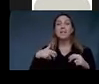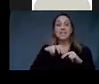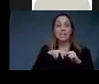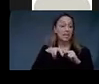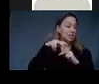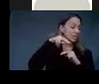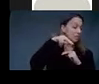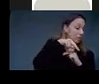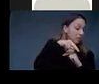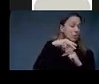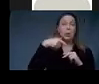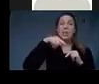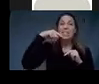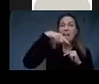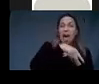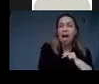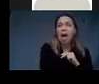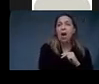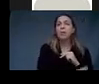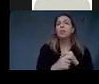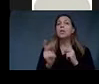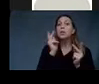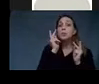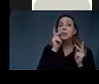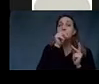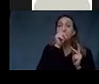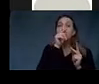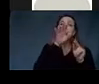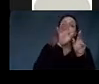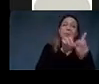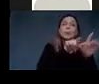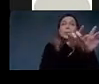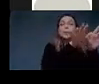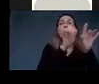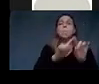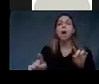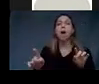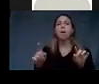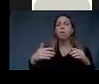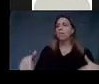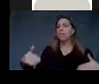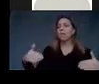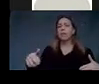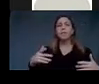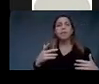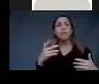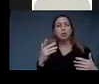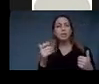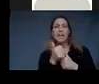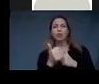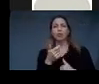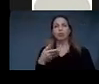birds, glorious landscape, but there's this underlying sense of danger.